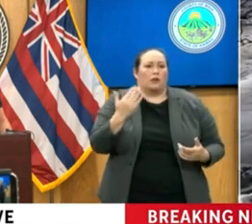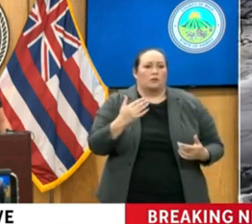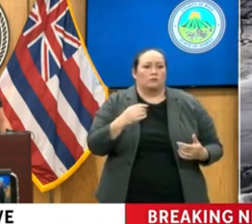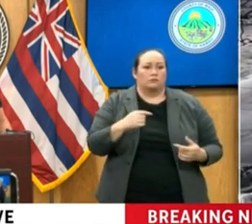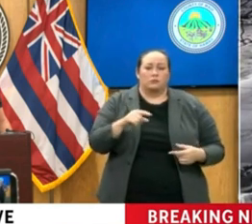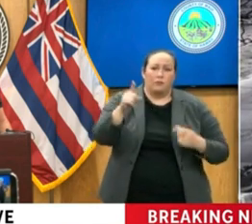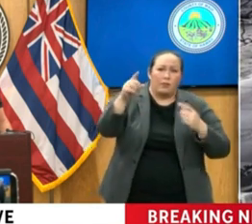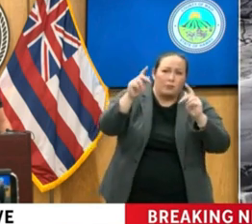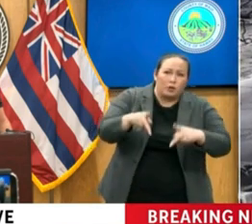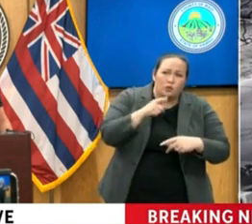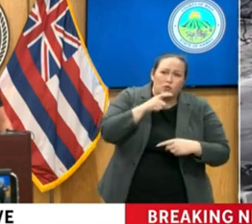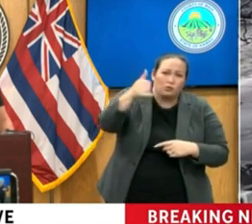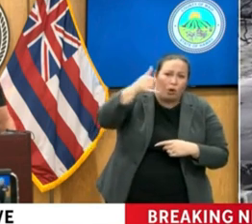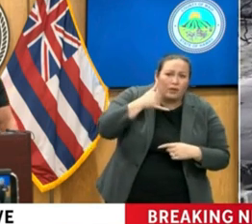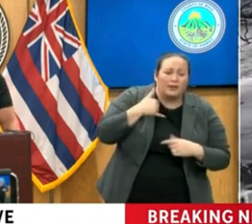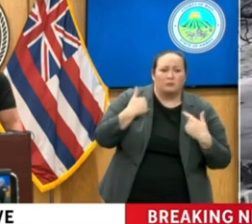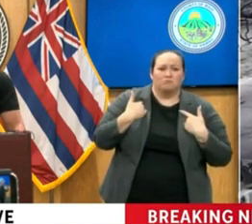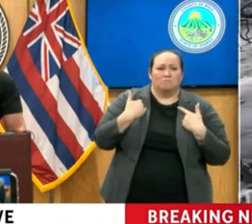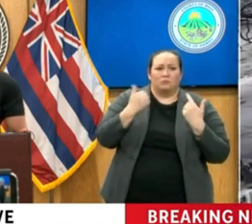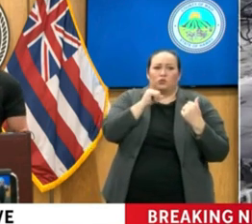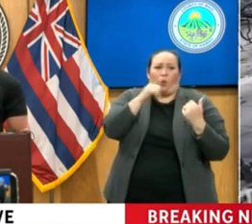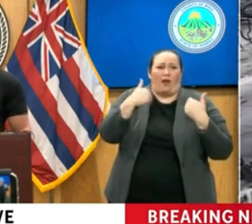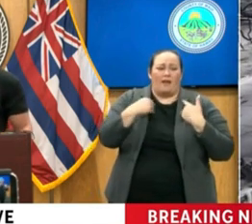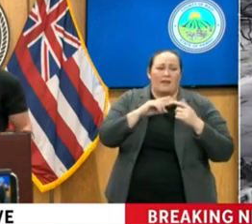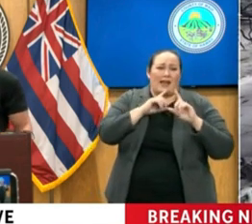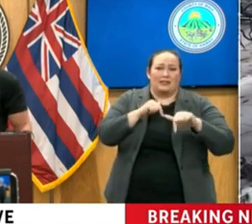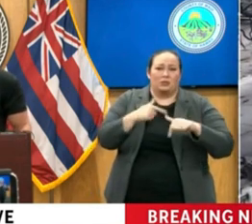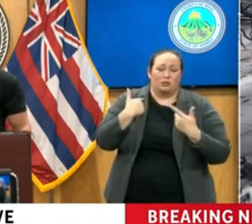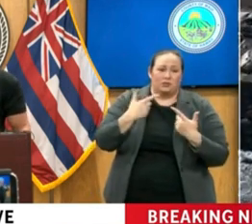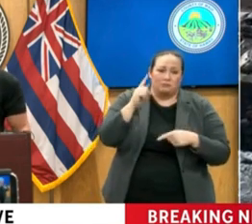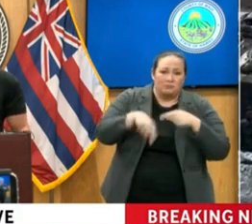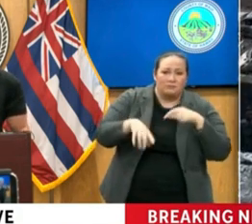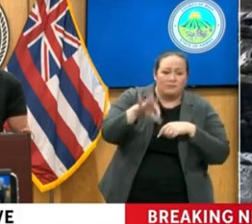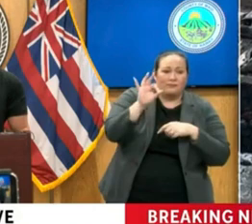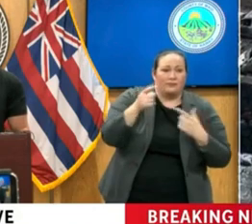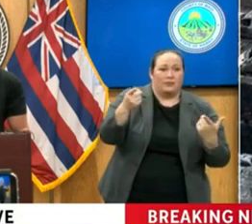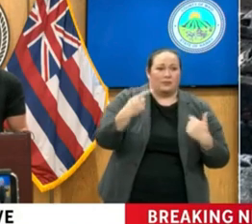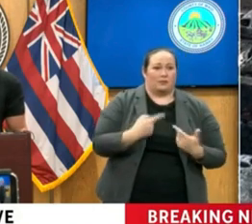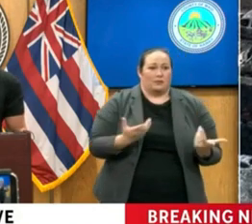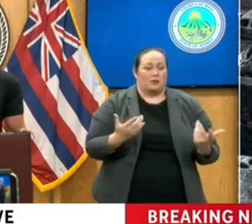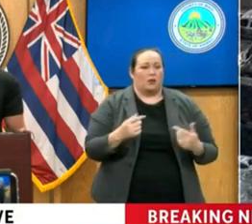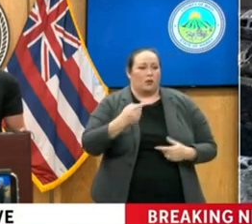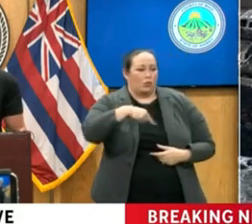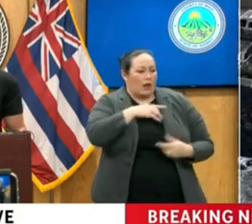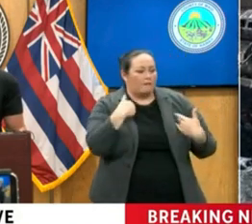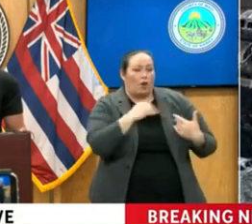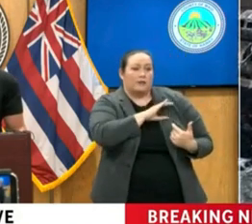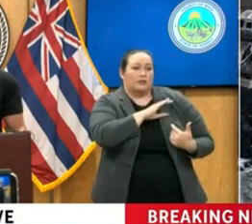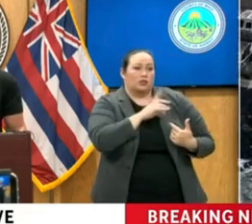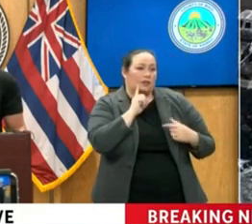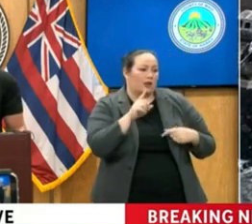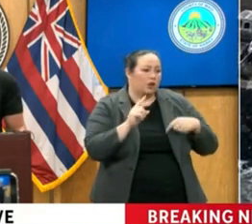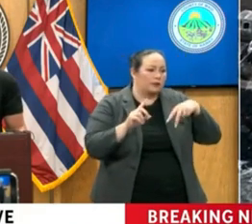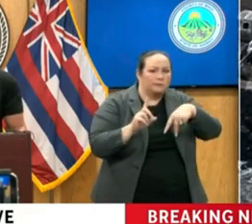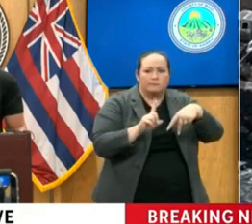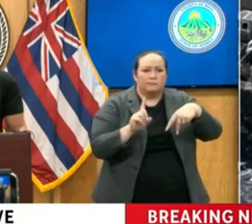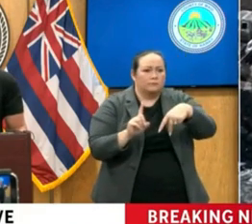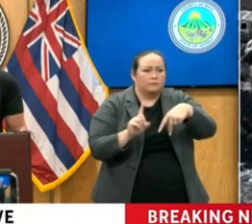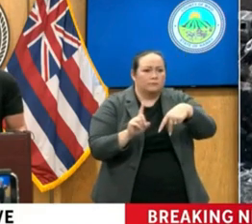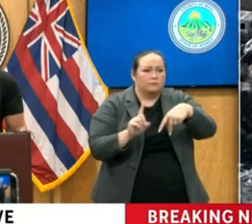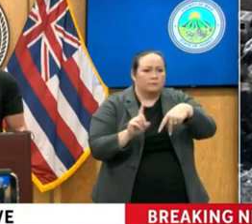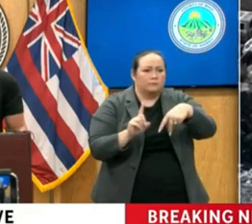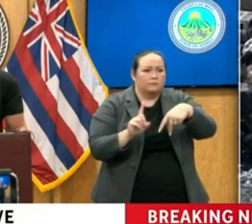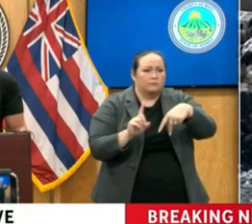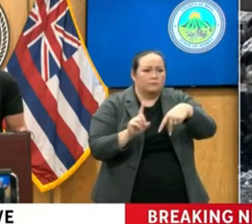answers for their loved ones. And I've got officers that are doing everything they can to stand with our firefighters to make sure that this is the safest community possible,